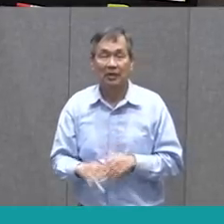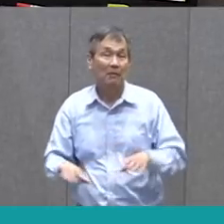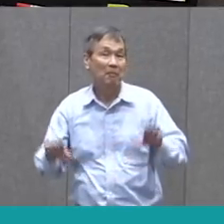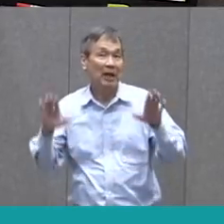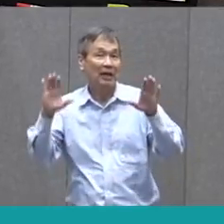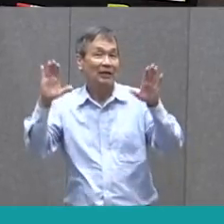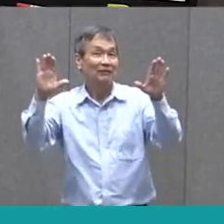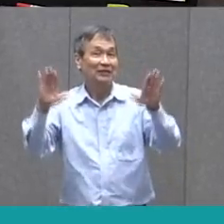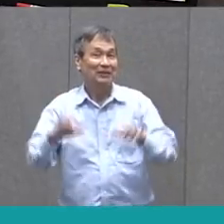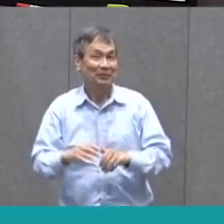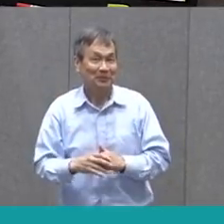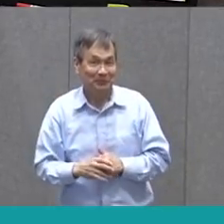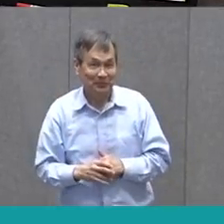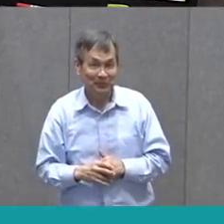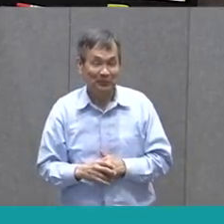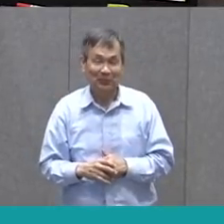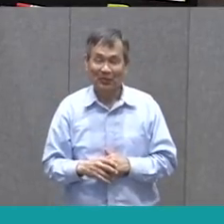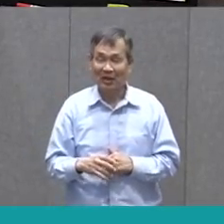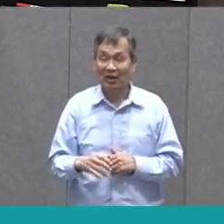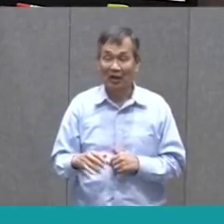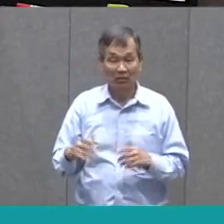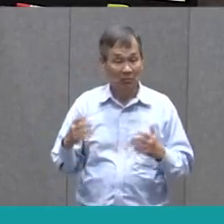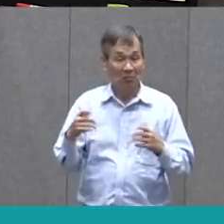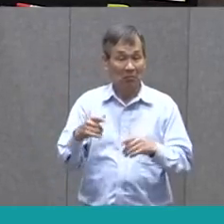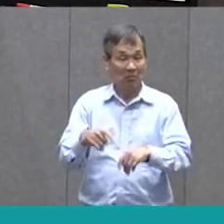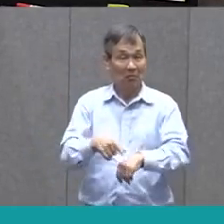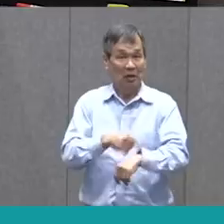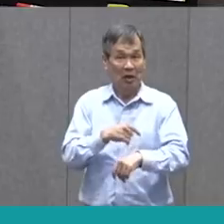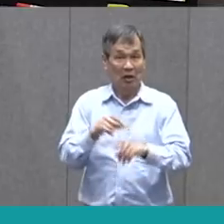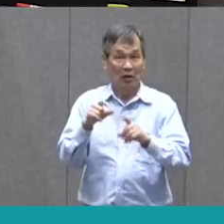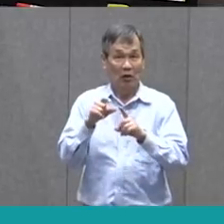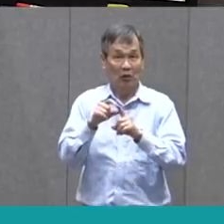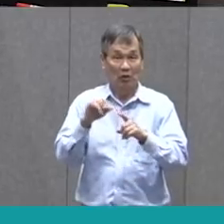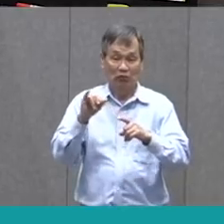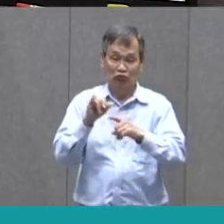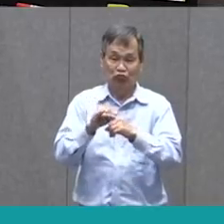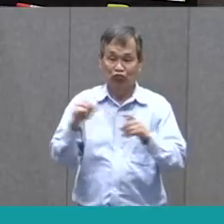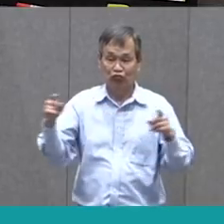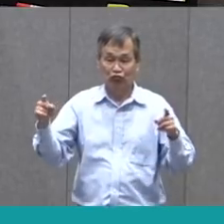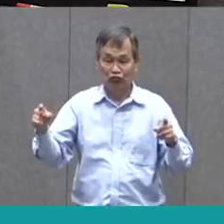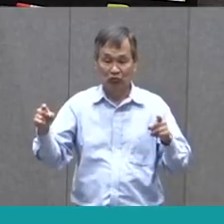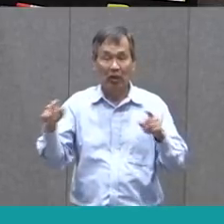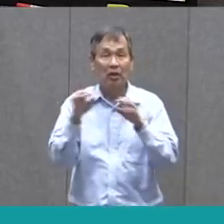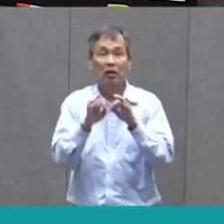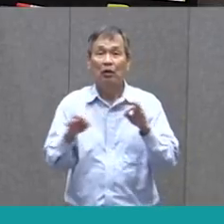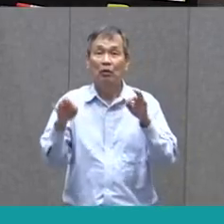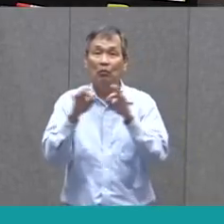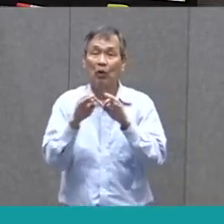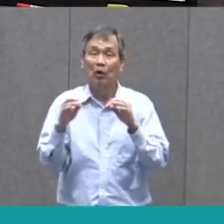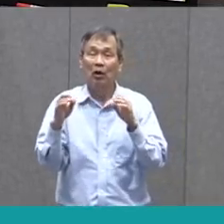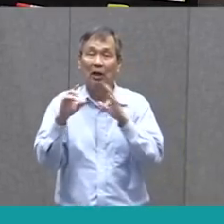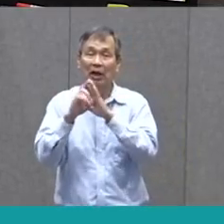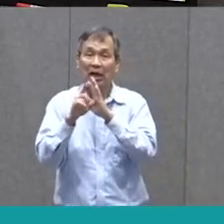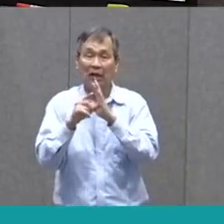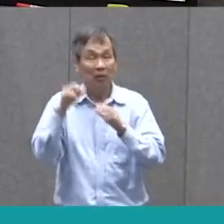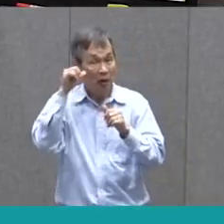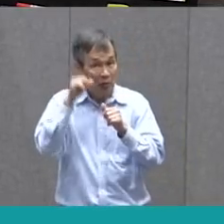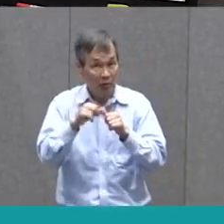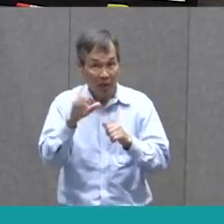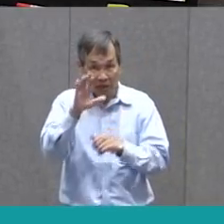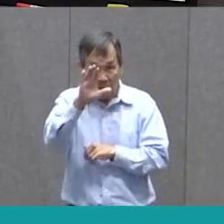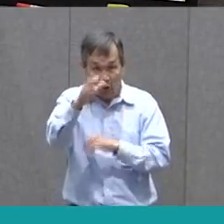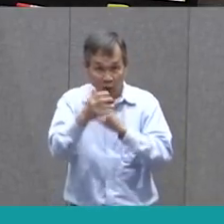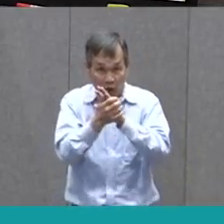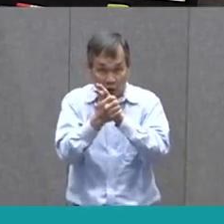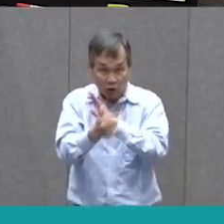Magnificent, This is a really big, hard word that's gonna be super important later. But I want you to remember, that the skills you have